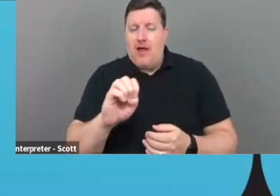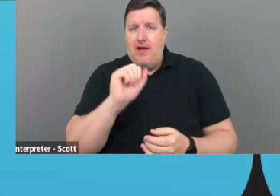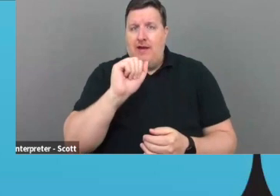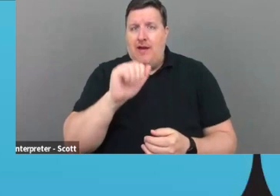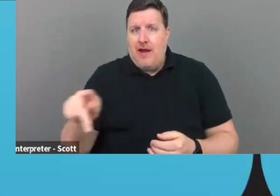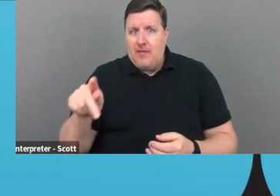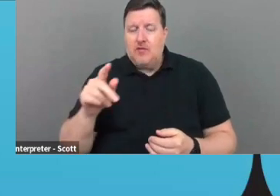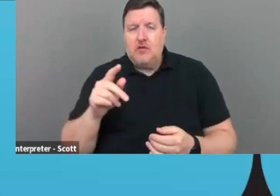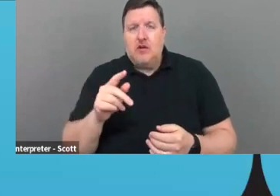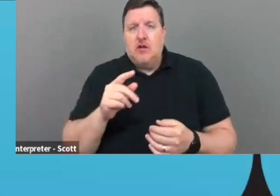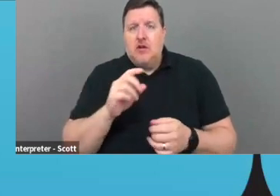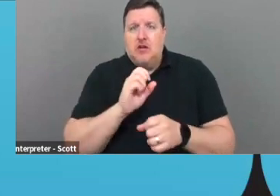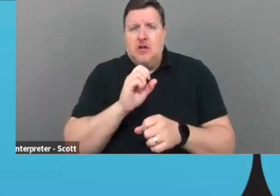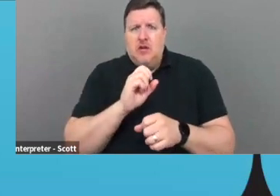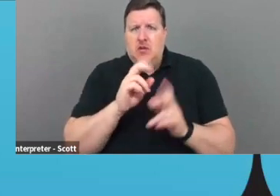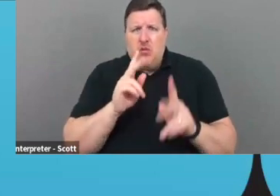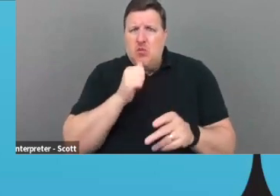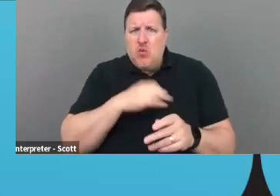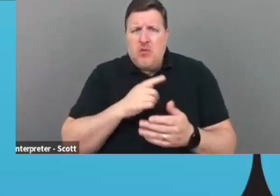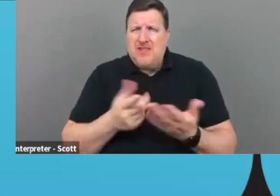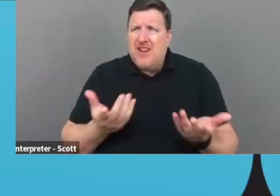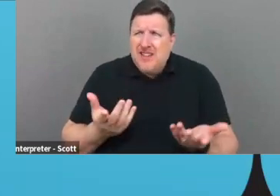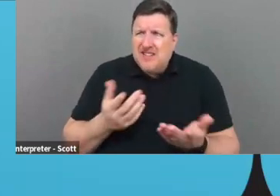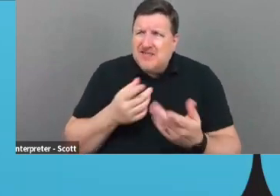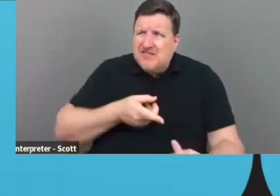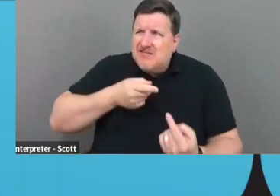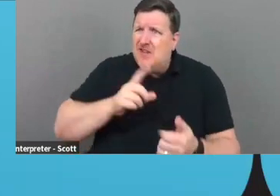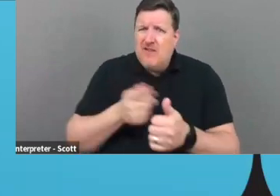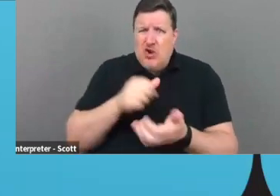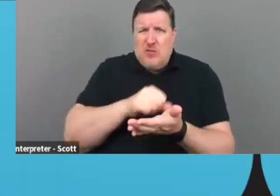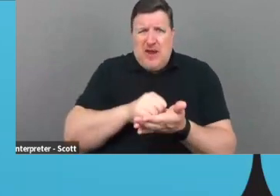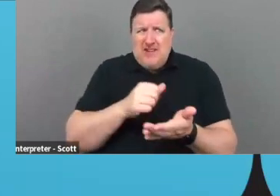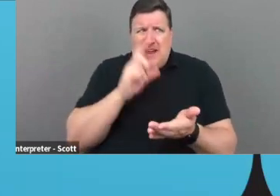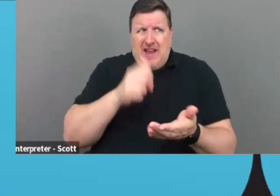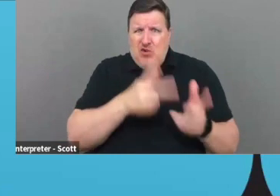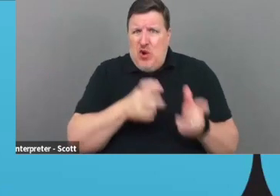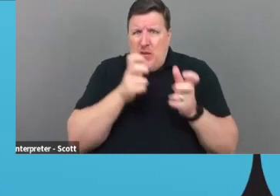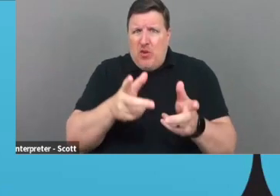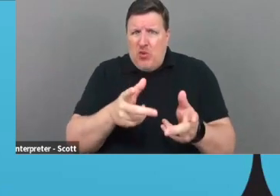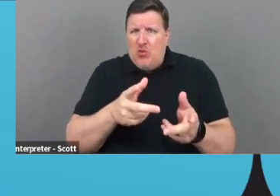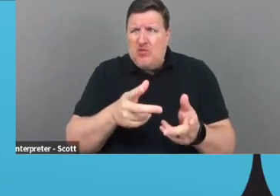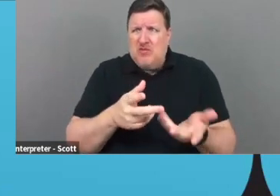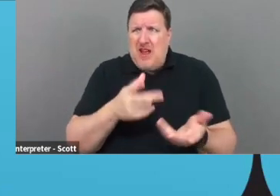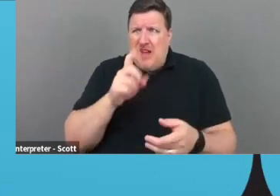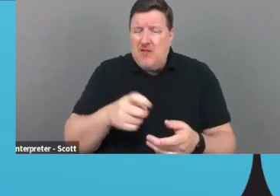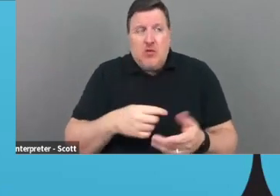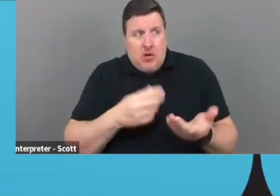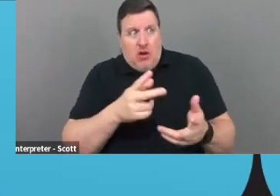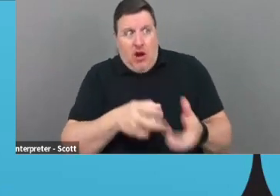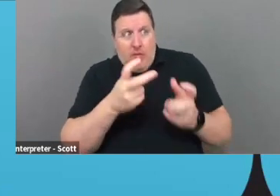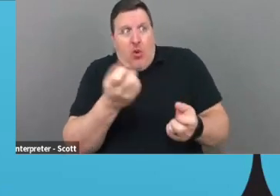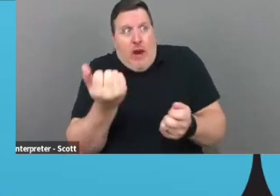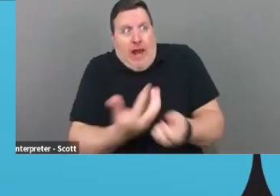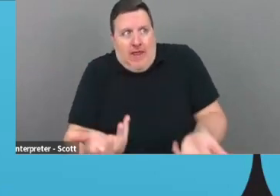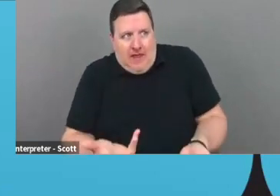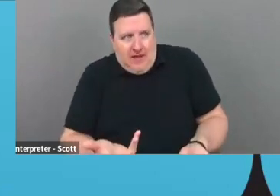and she's like, yeah, I can't get past the first page without uploading something. And I'm like, well, just upload anything and then go to the next